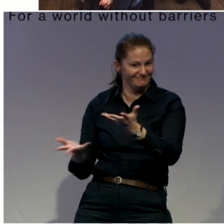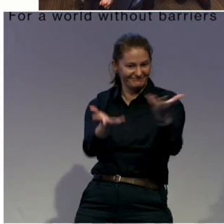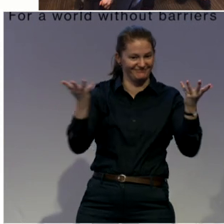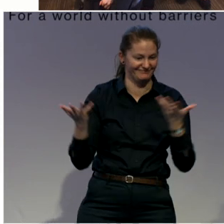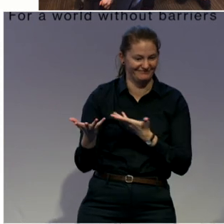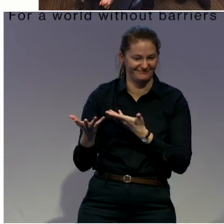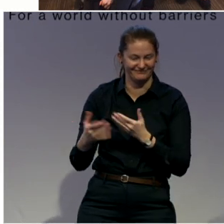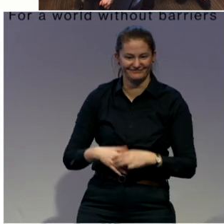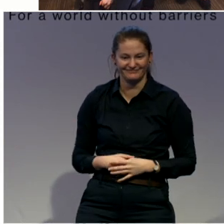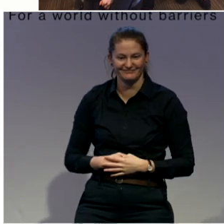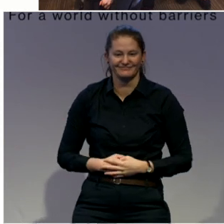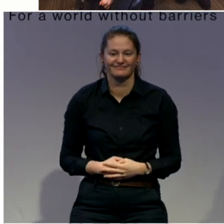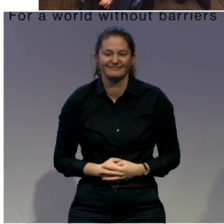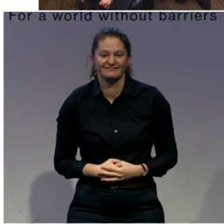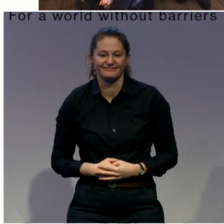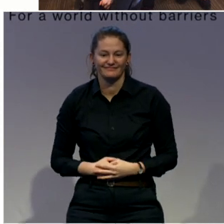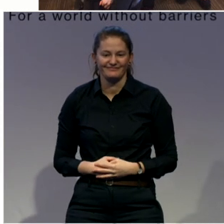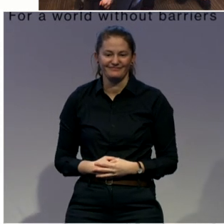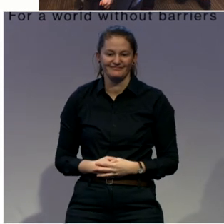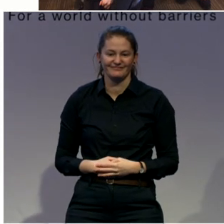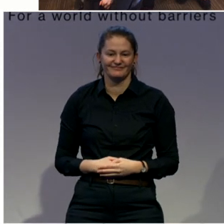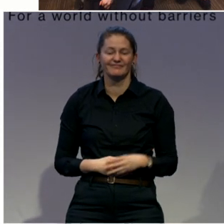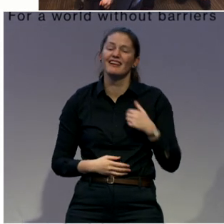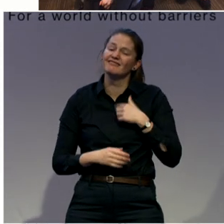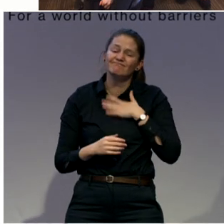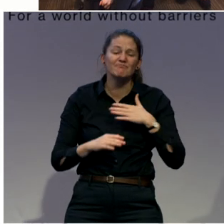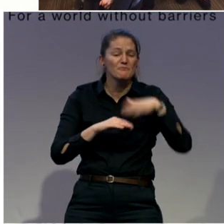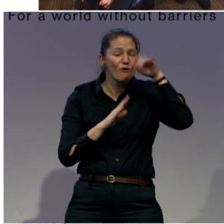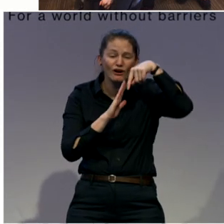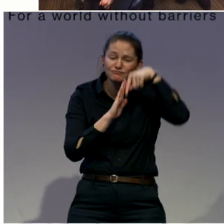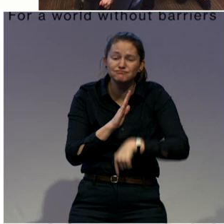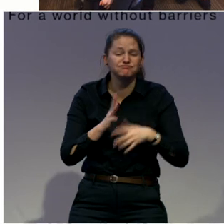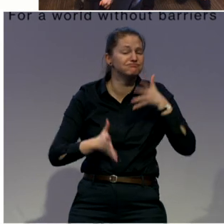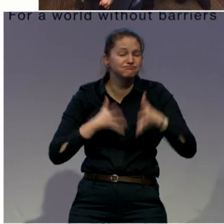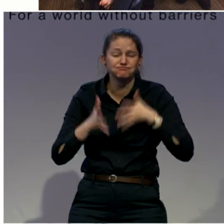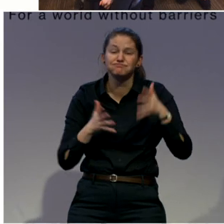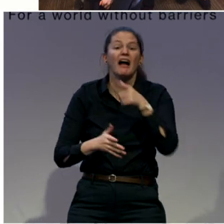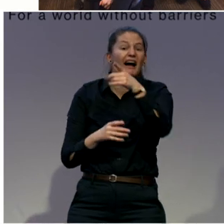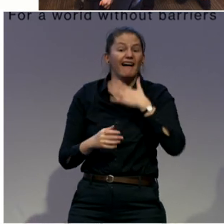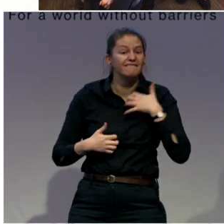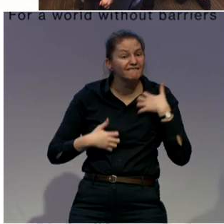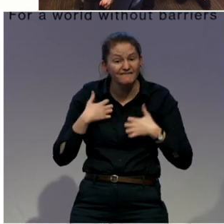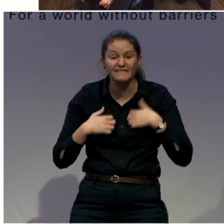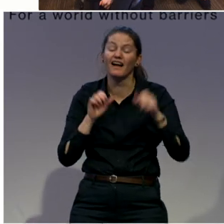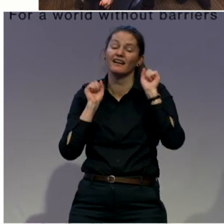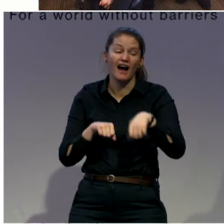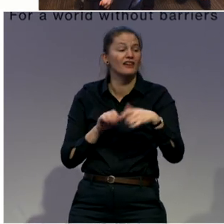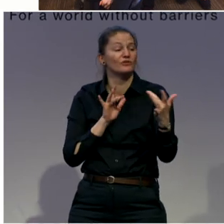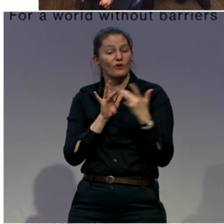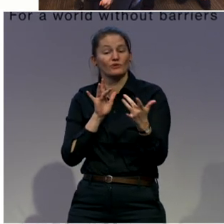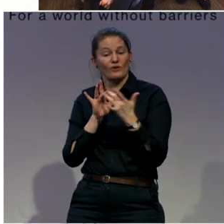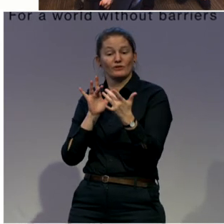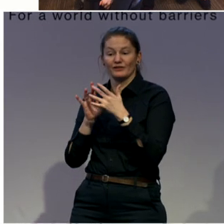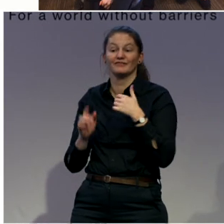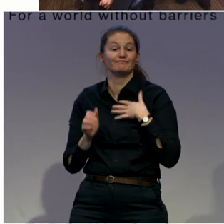wait to tell you more about Pathways to Justice. I'm also here with my colleague, Leanne Davis, who's here in the front. Wave, Leanne. So please